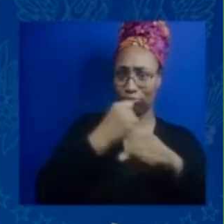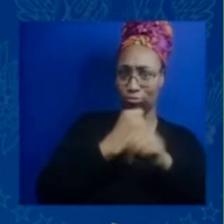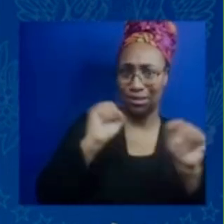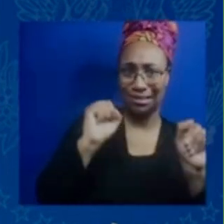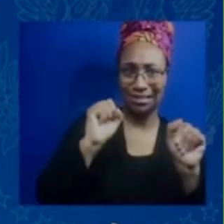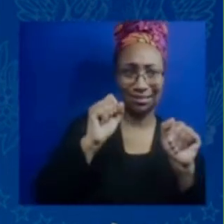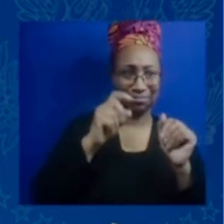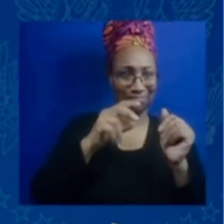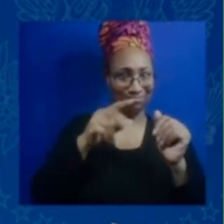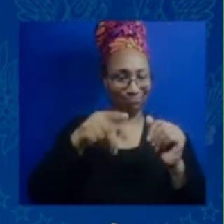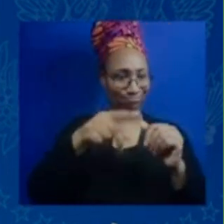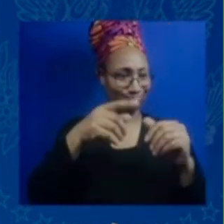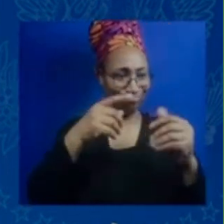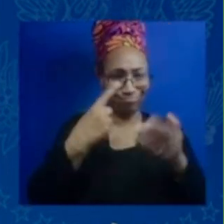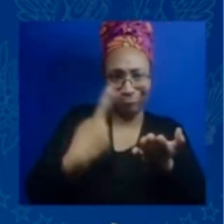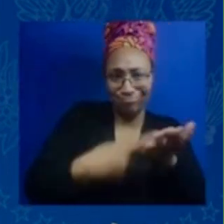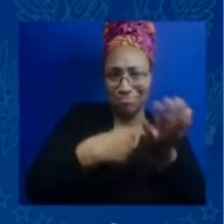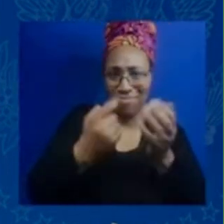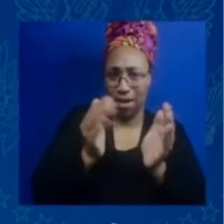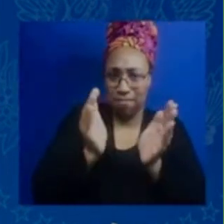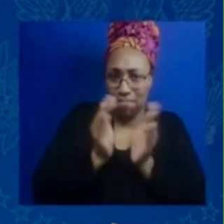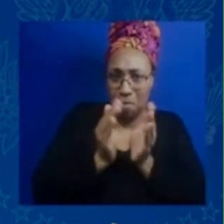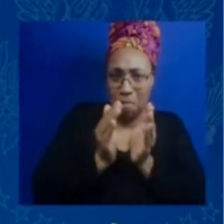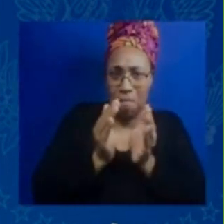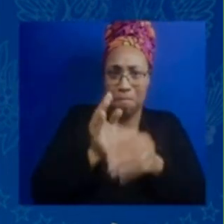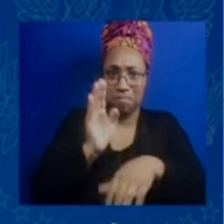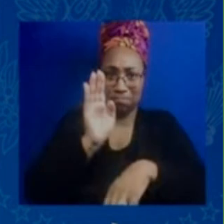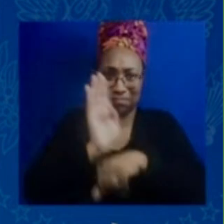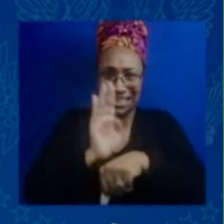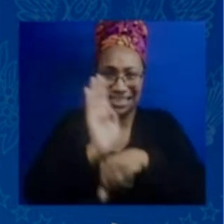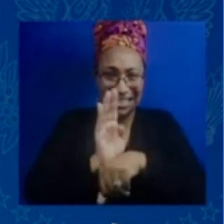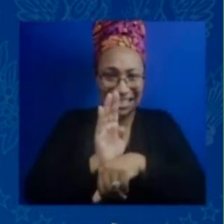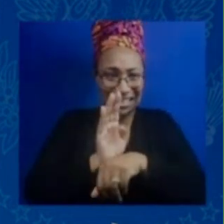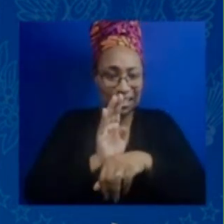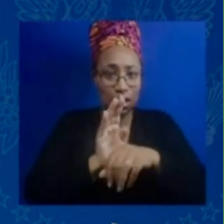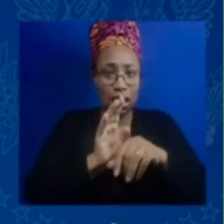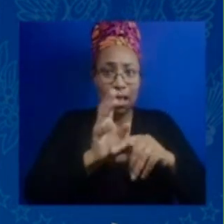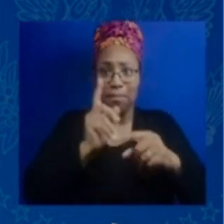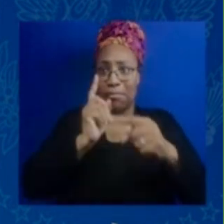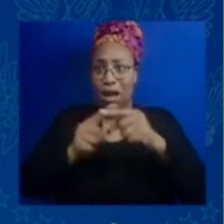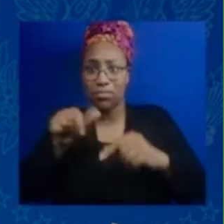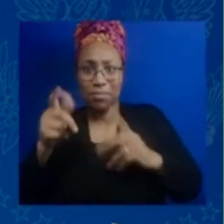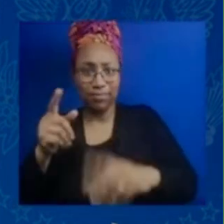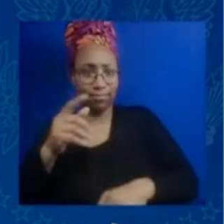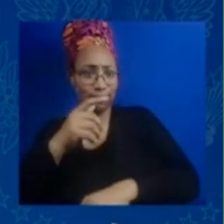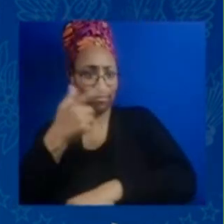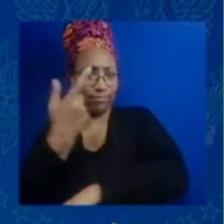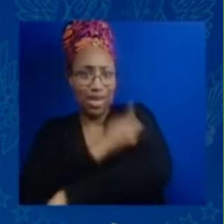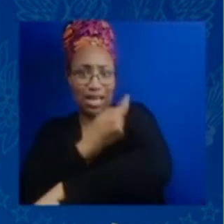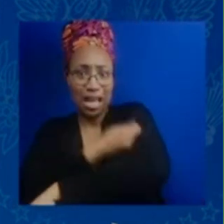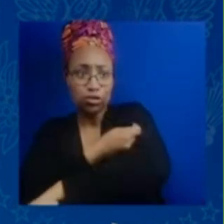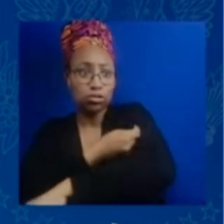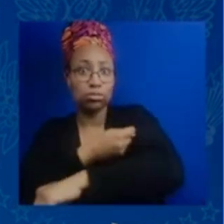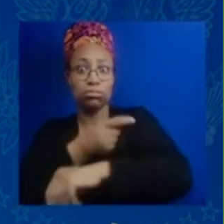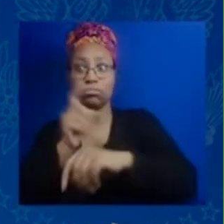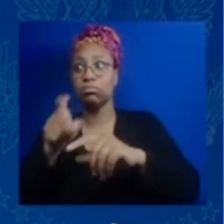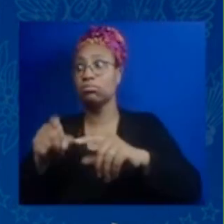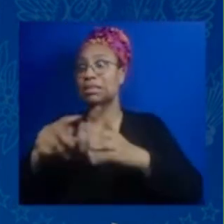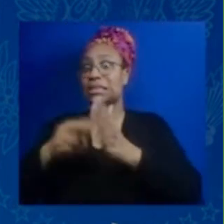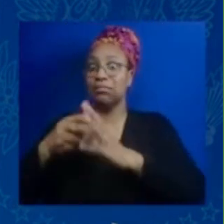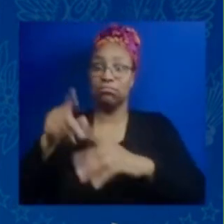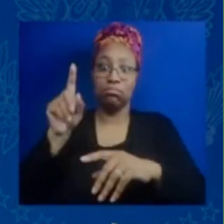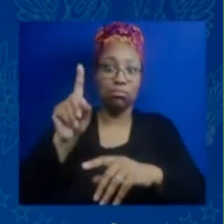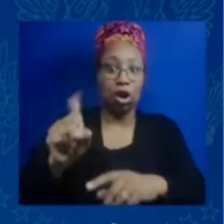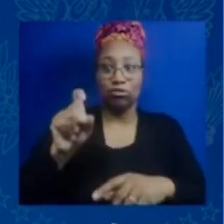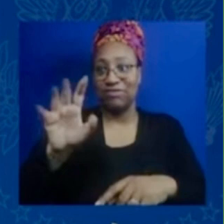300 million vaccinations that this administration was able to deploy in the first 150 days you know we we saw